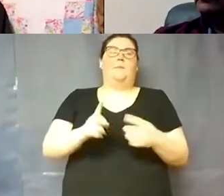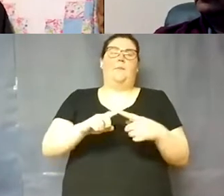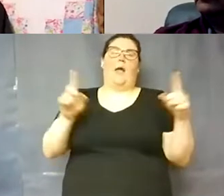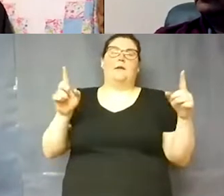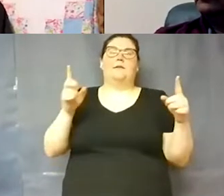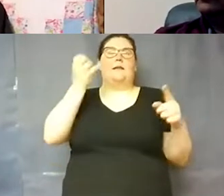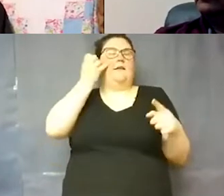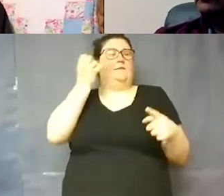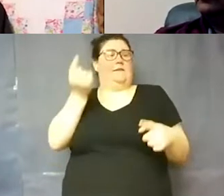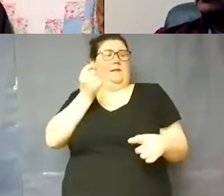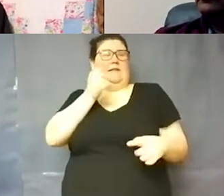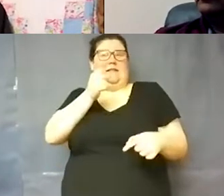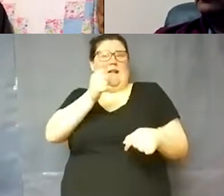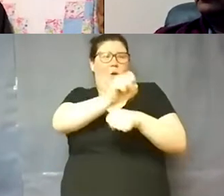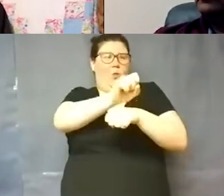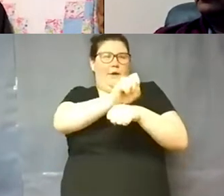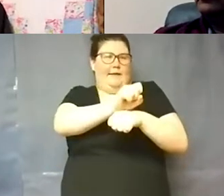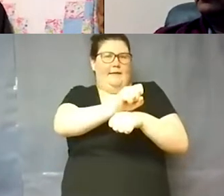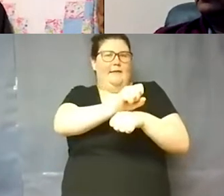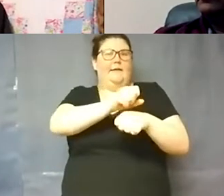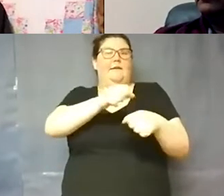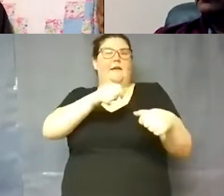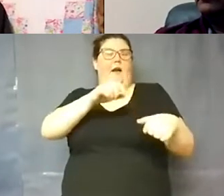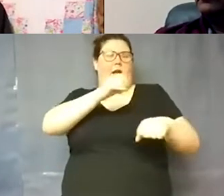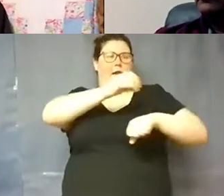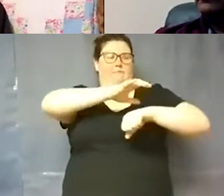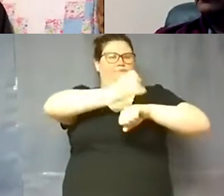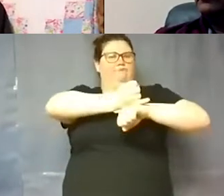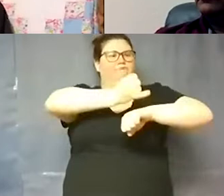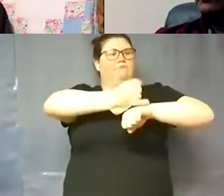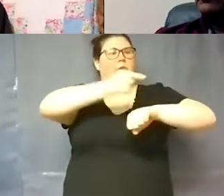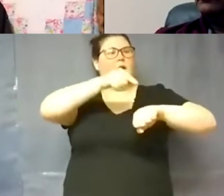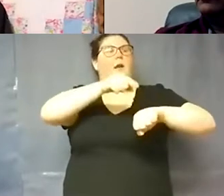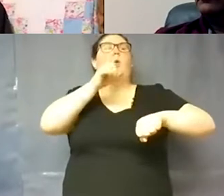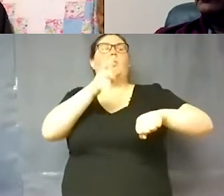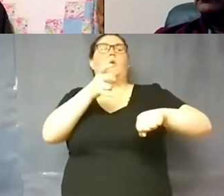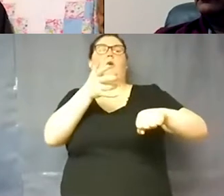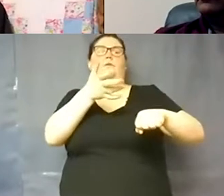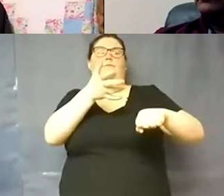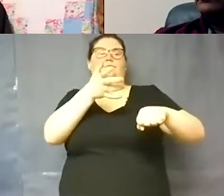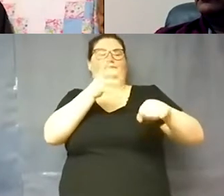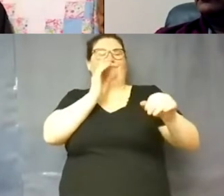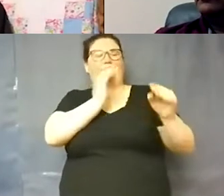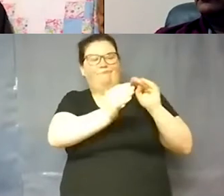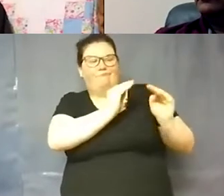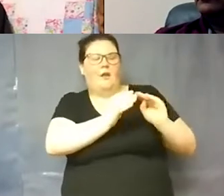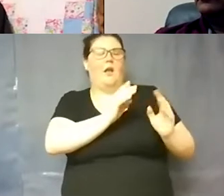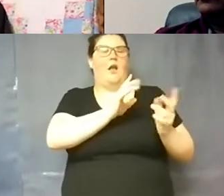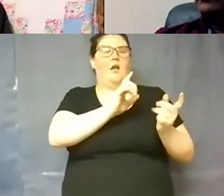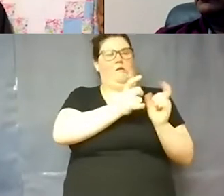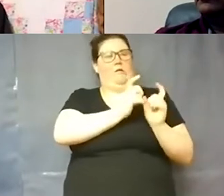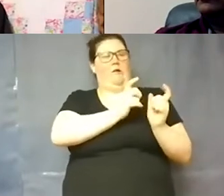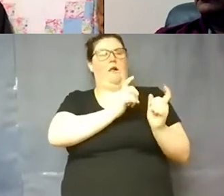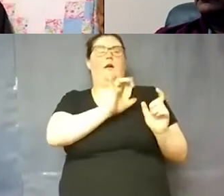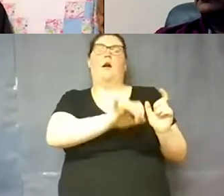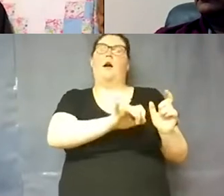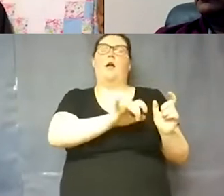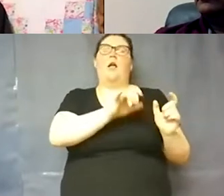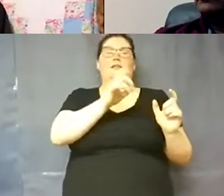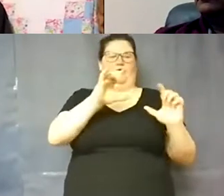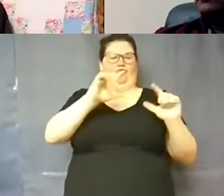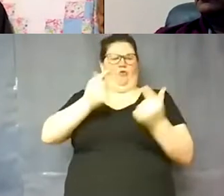something's not working well on our campuses, and we find out, then we definitely want that to make that better. This is this is a group effort. This is something we all